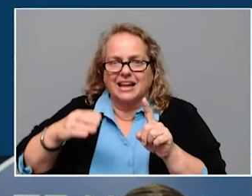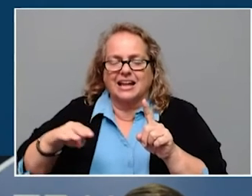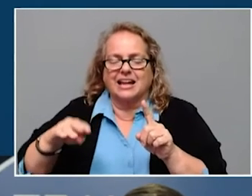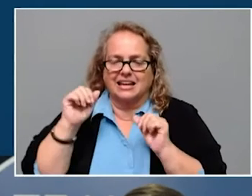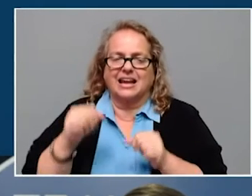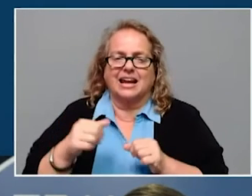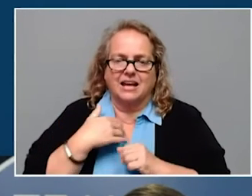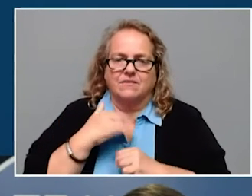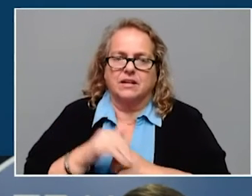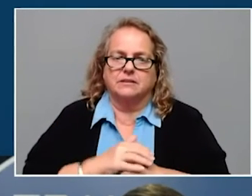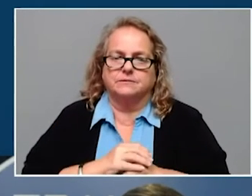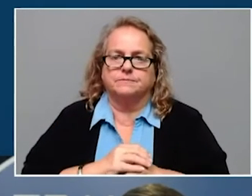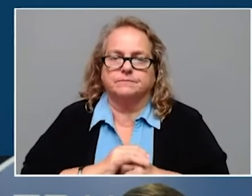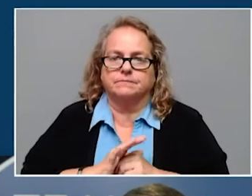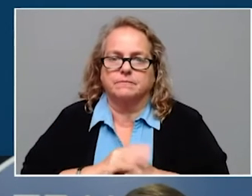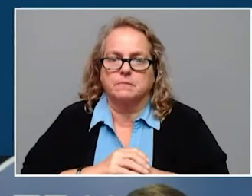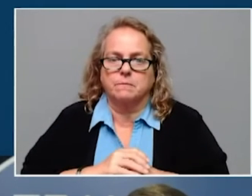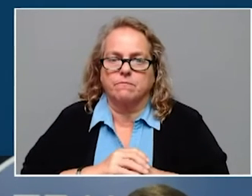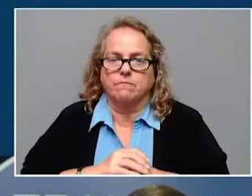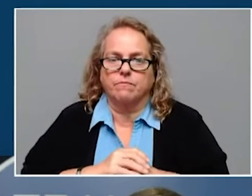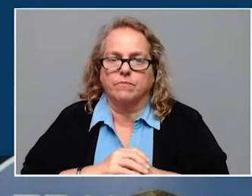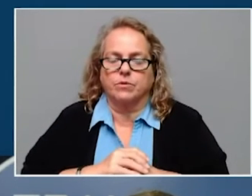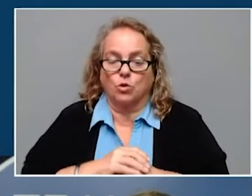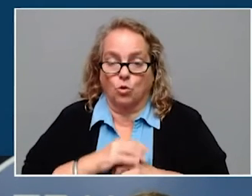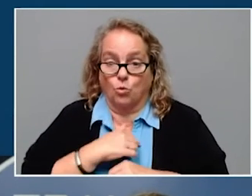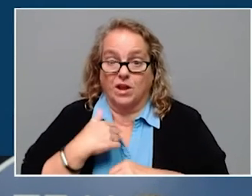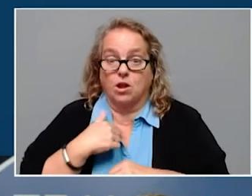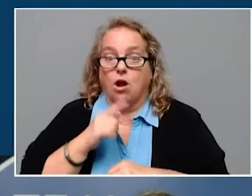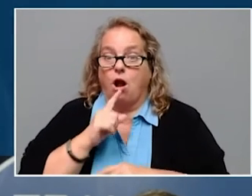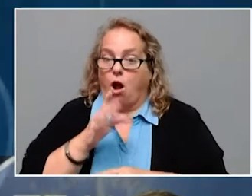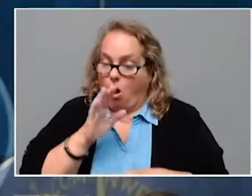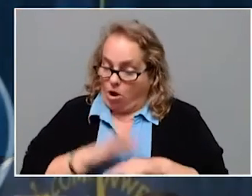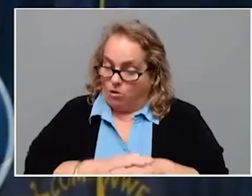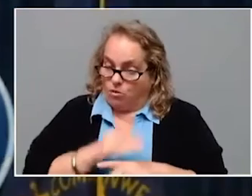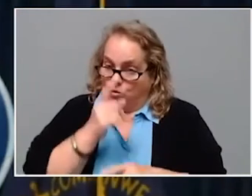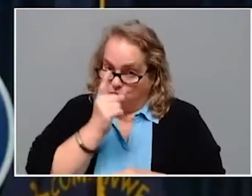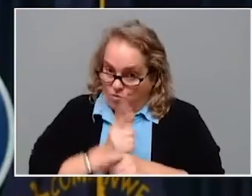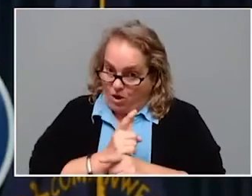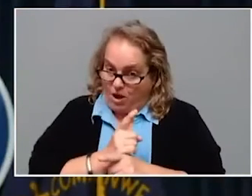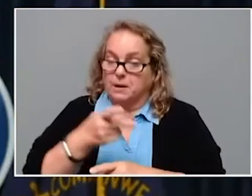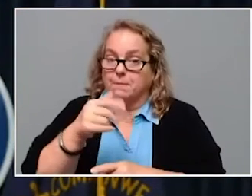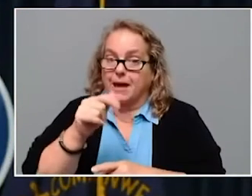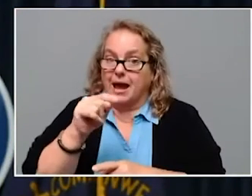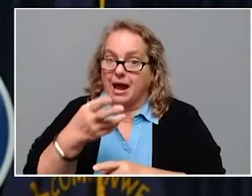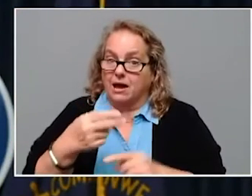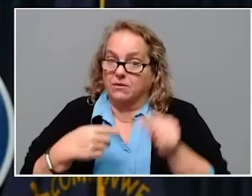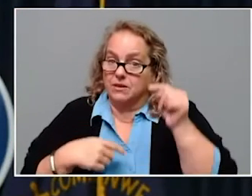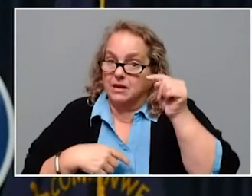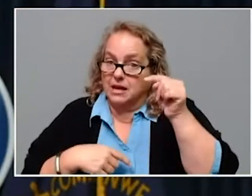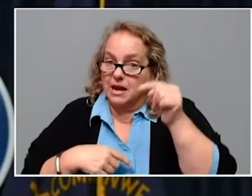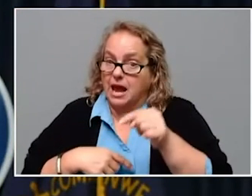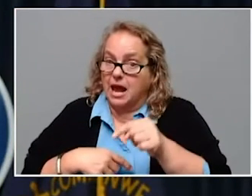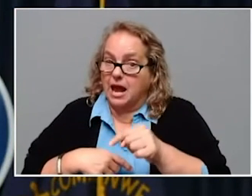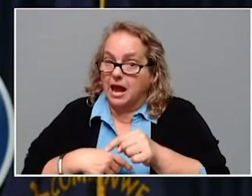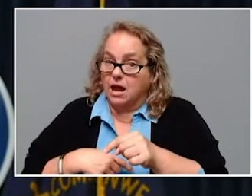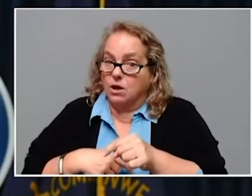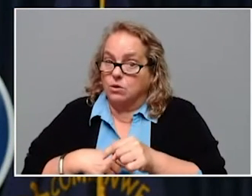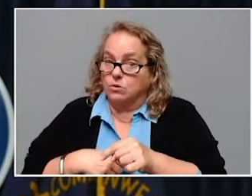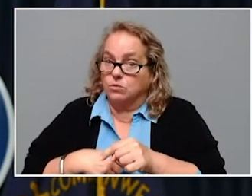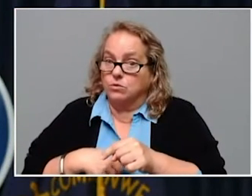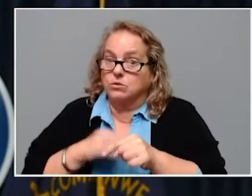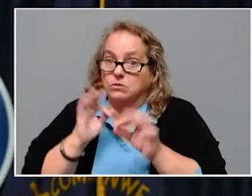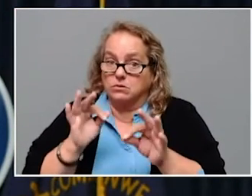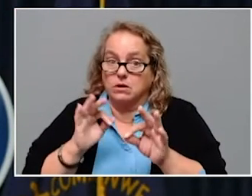we're on the right trajectory, which is a downward trajectory, but that doesn't mean that our hospitals aren't still